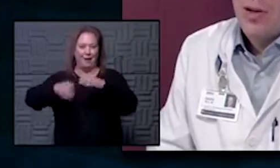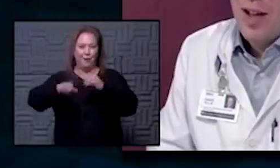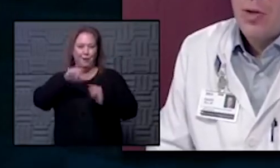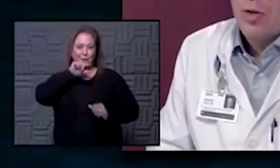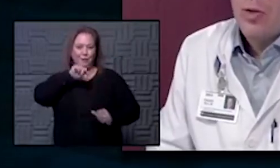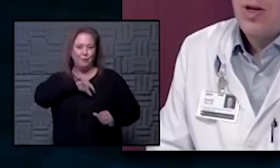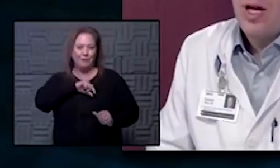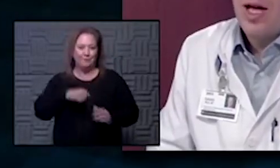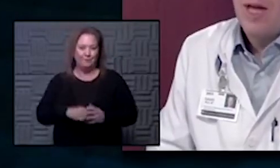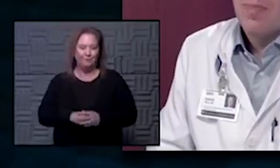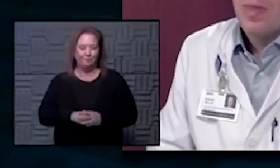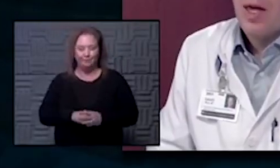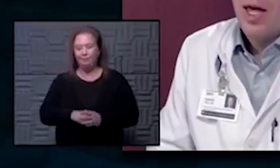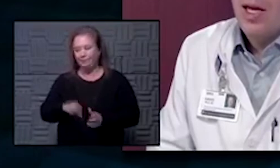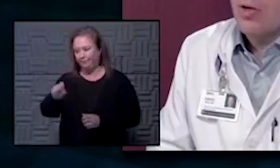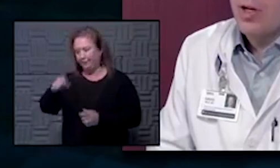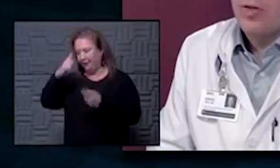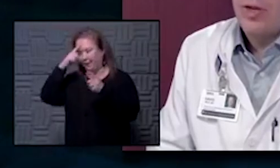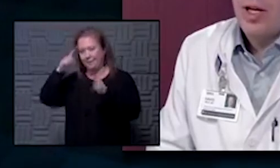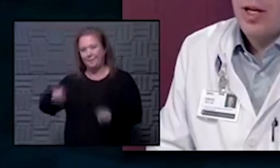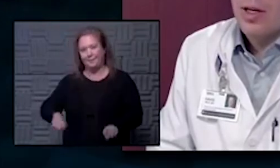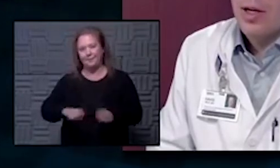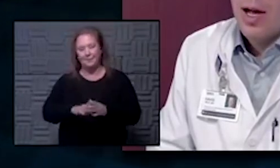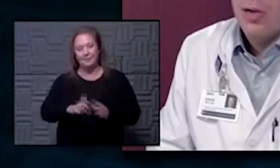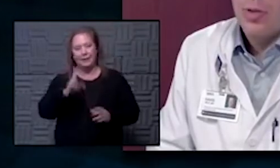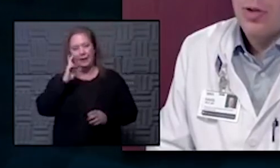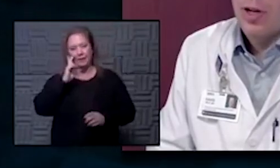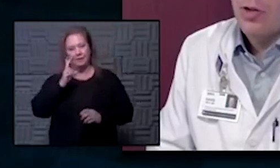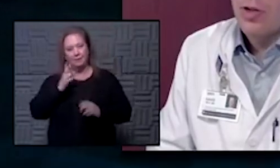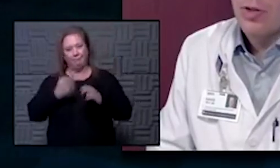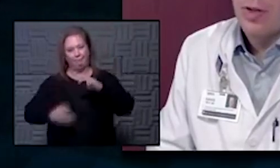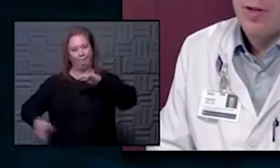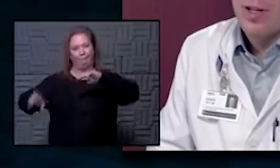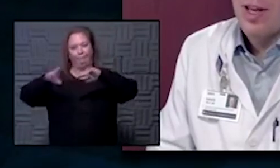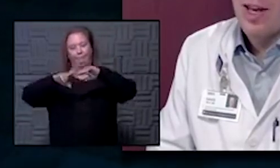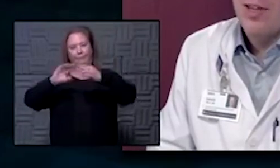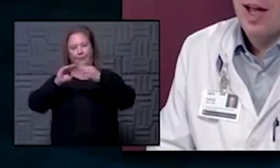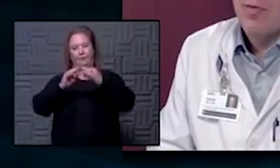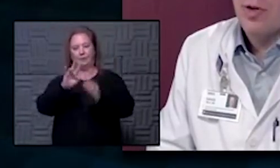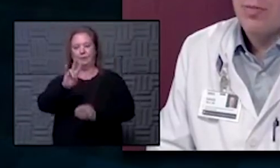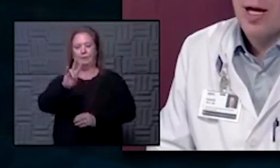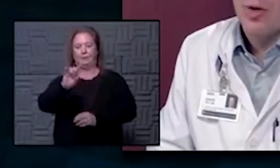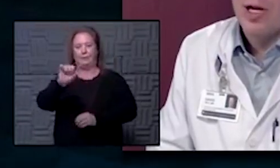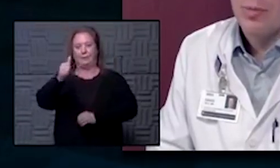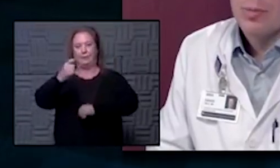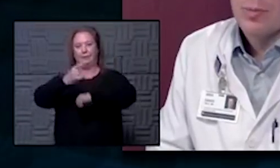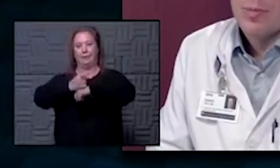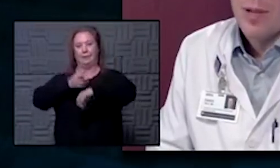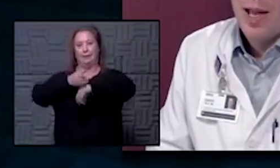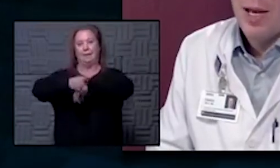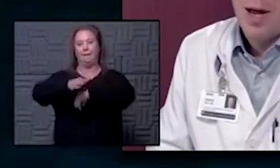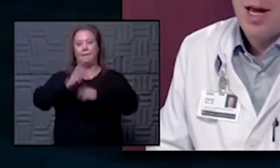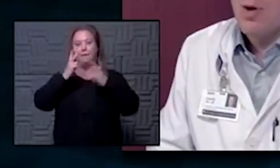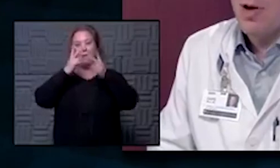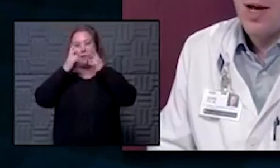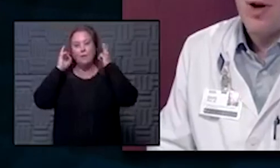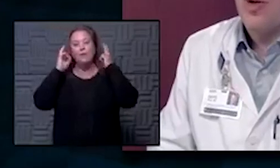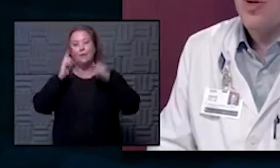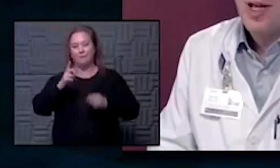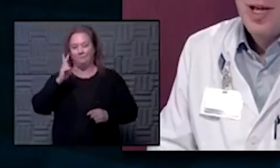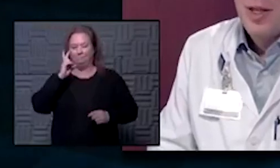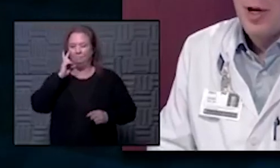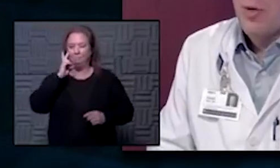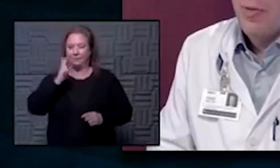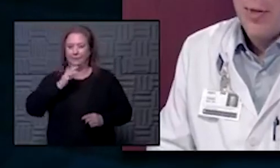without a doubt um an increase in hospitalization seven to ten days after Halloween and in my neighborhood I